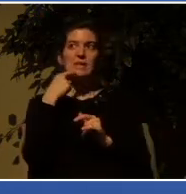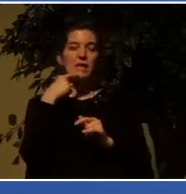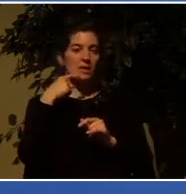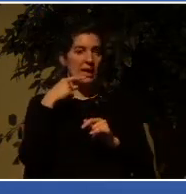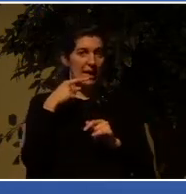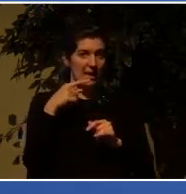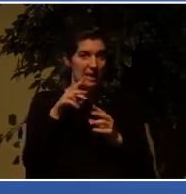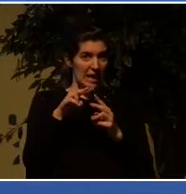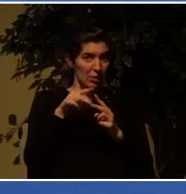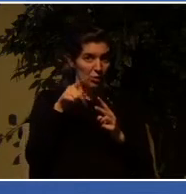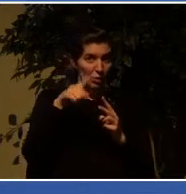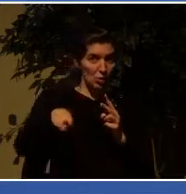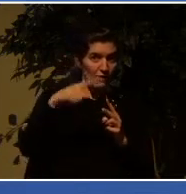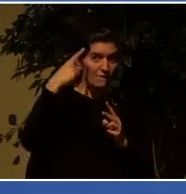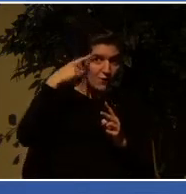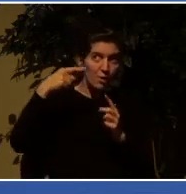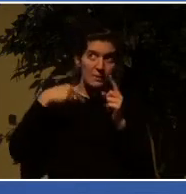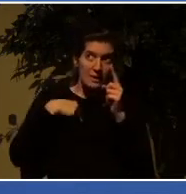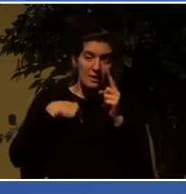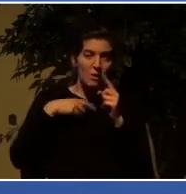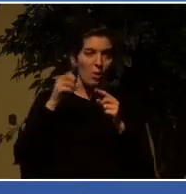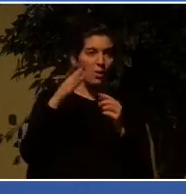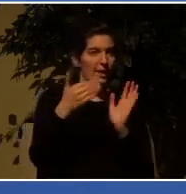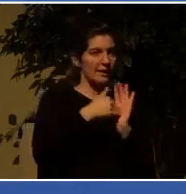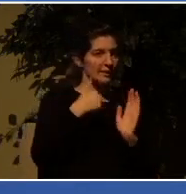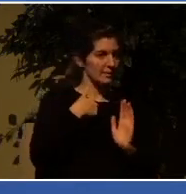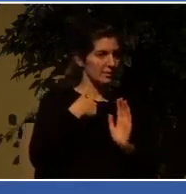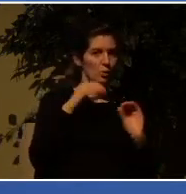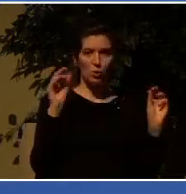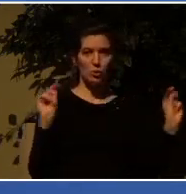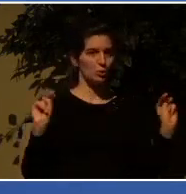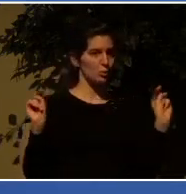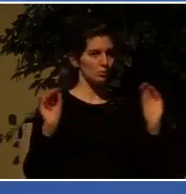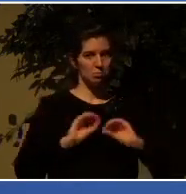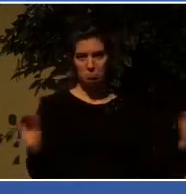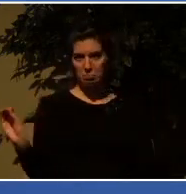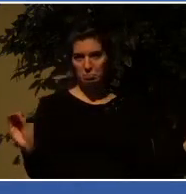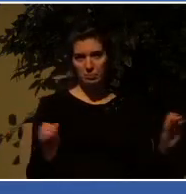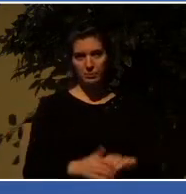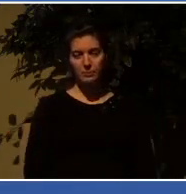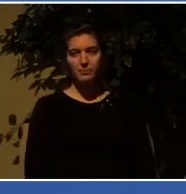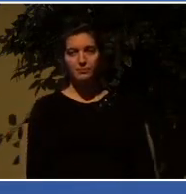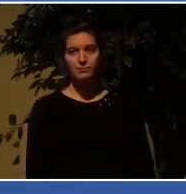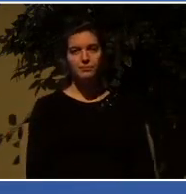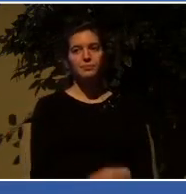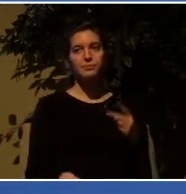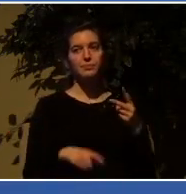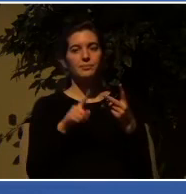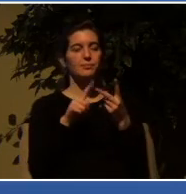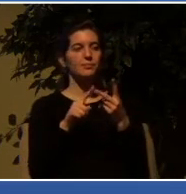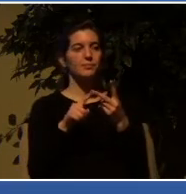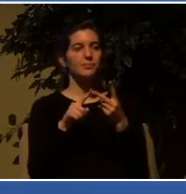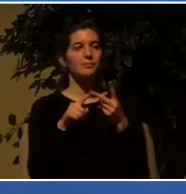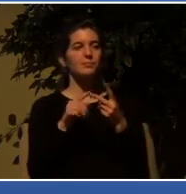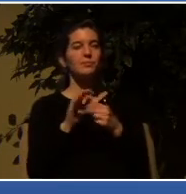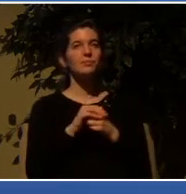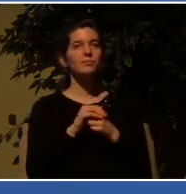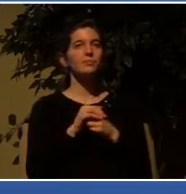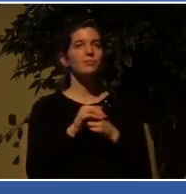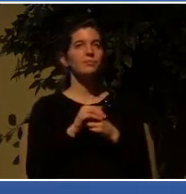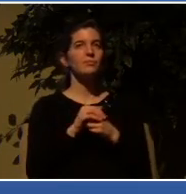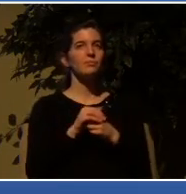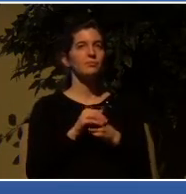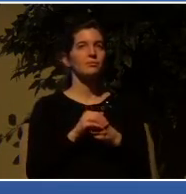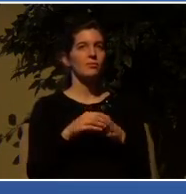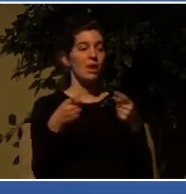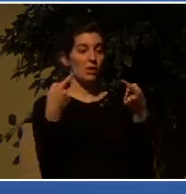neutral ground. The second thing that we looked at is this conflict plays out on two levels. It plays out